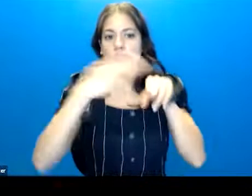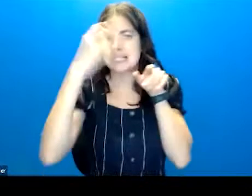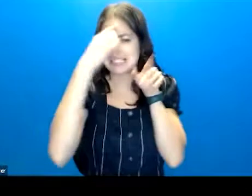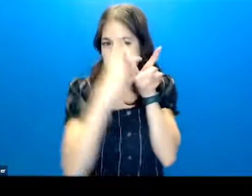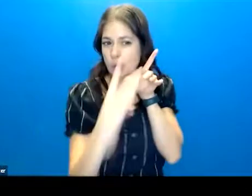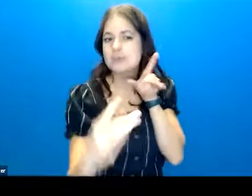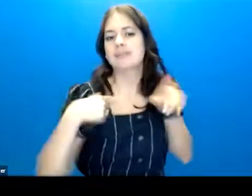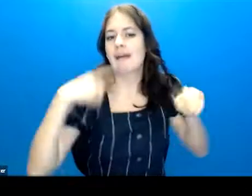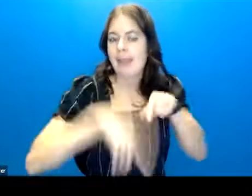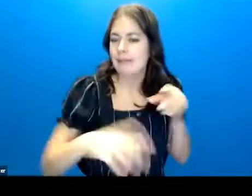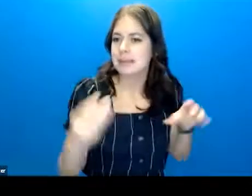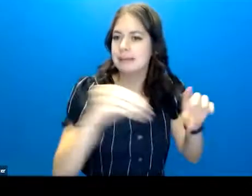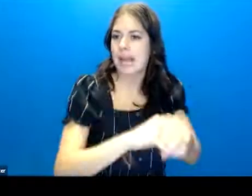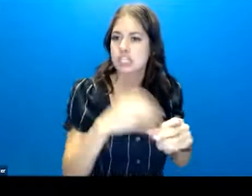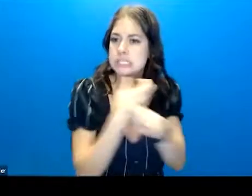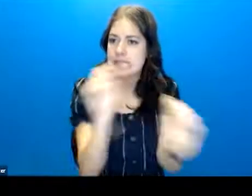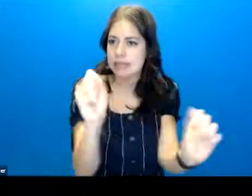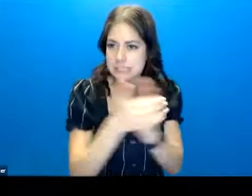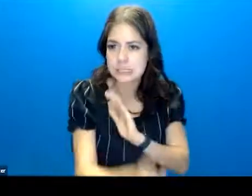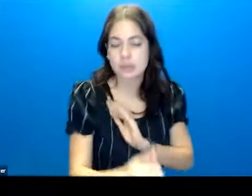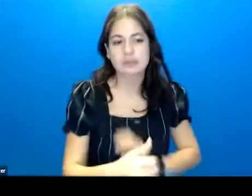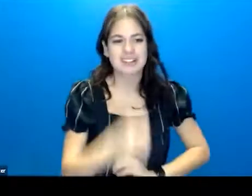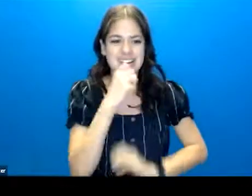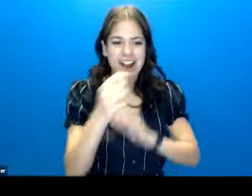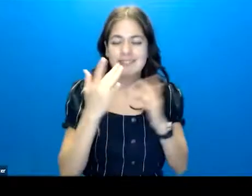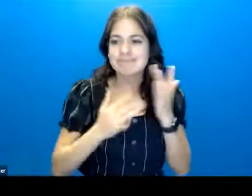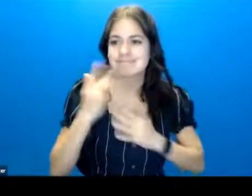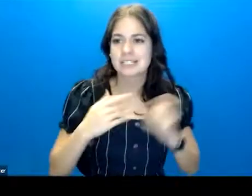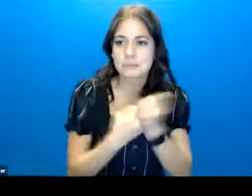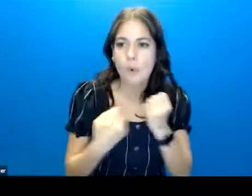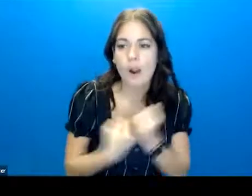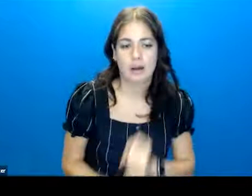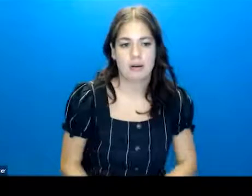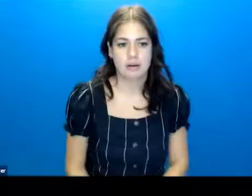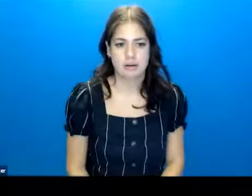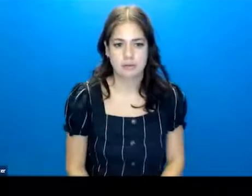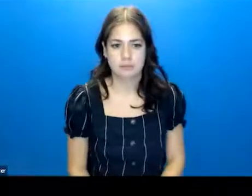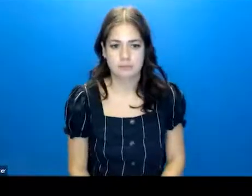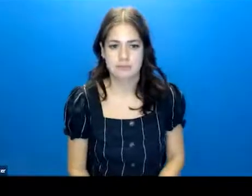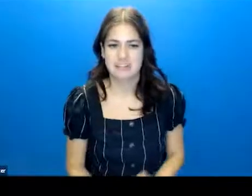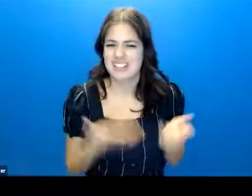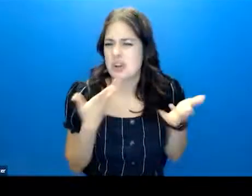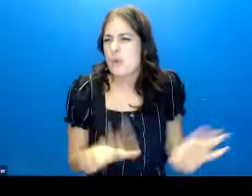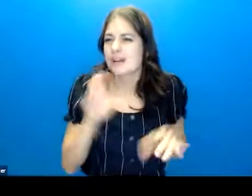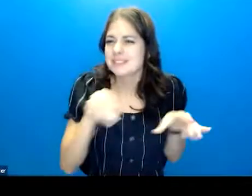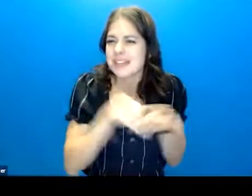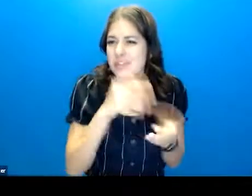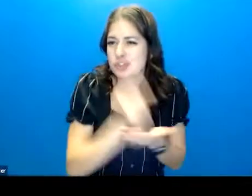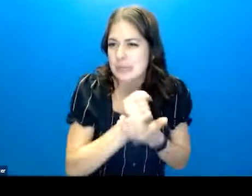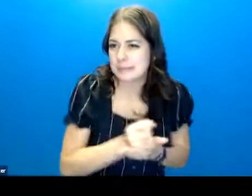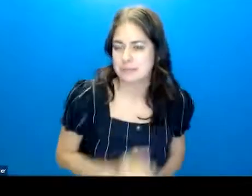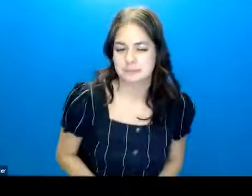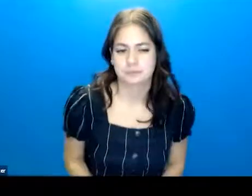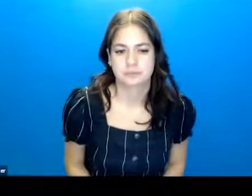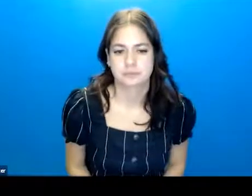to engage in safety skills, there's a lack of support to help the person stay safe in the community, and they're not willing to engage in